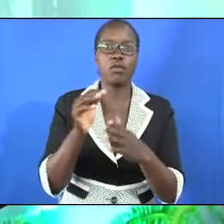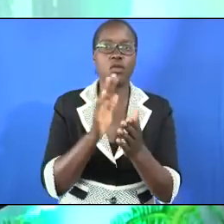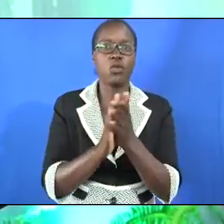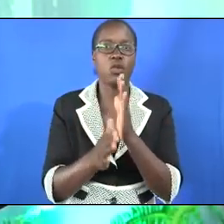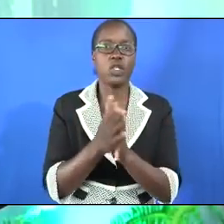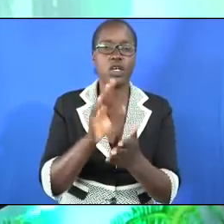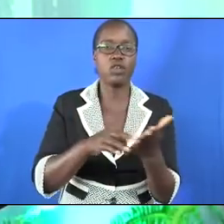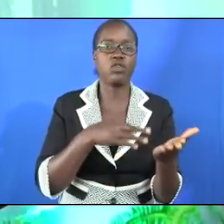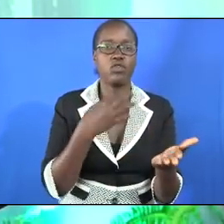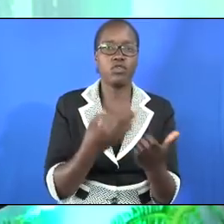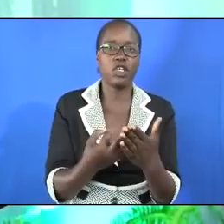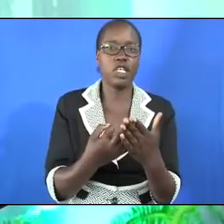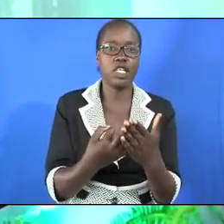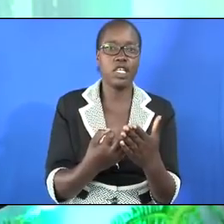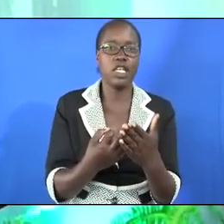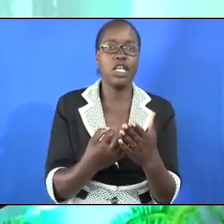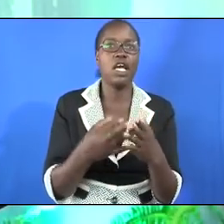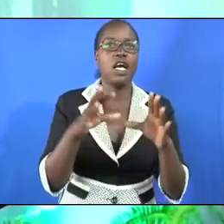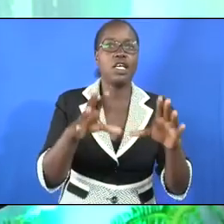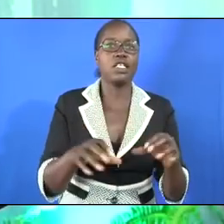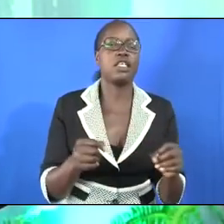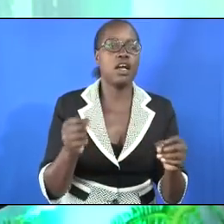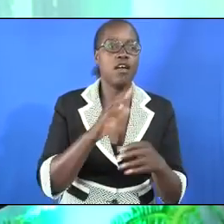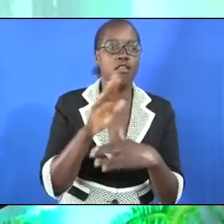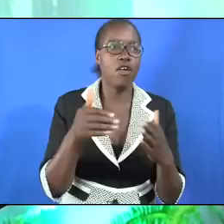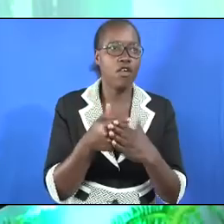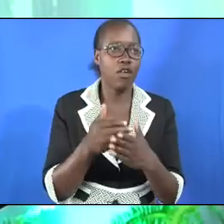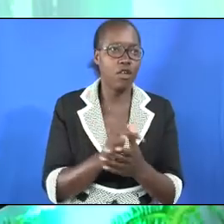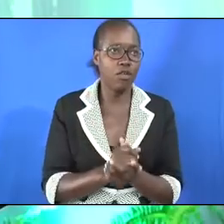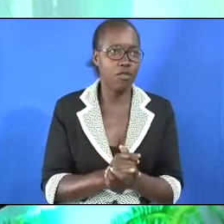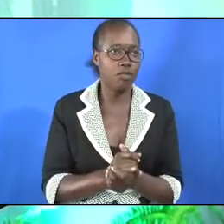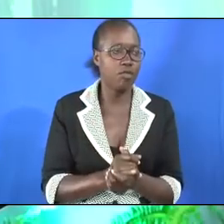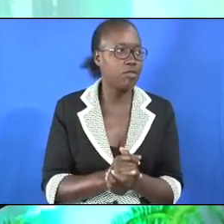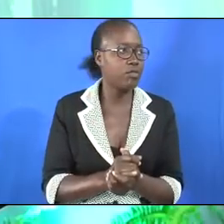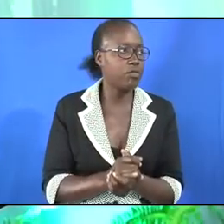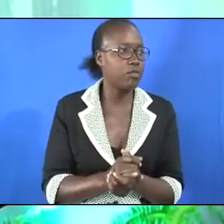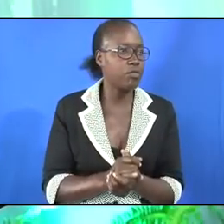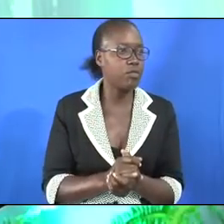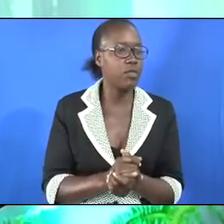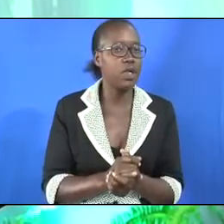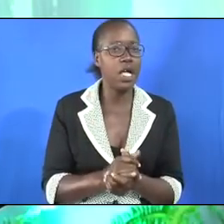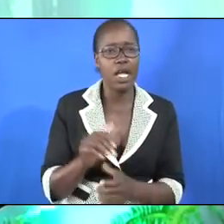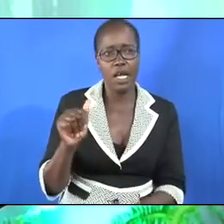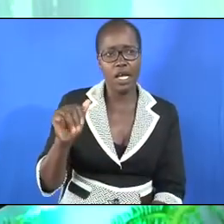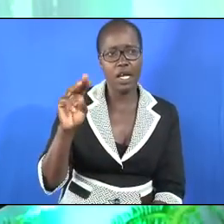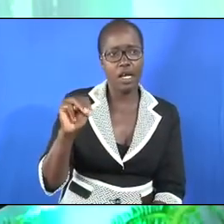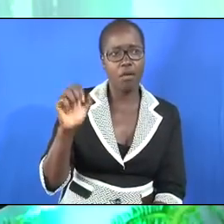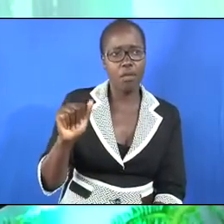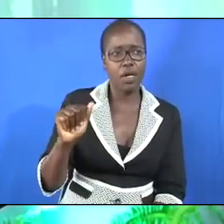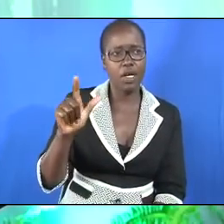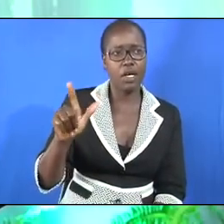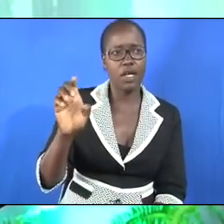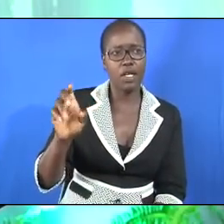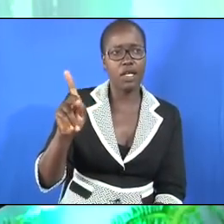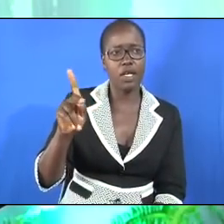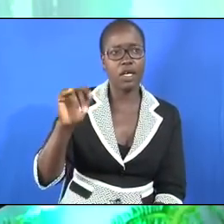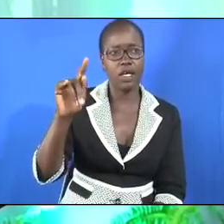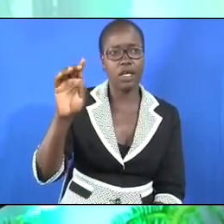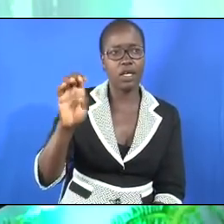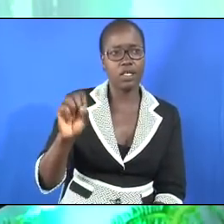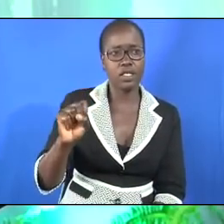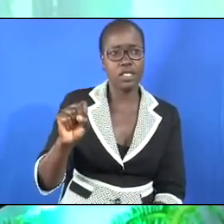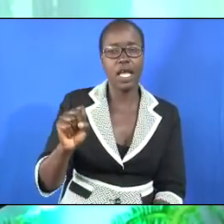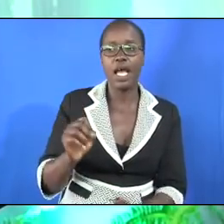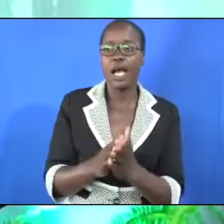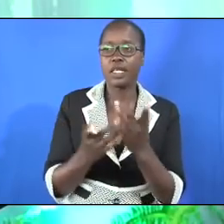them and without fail recover all. The Amalekites had attacked the children of Israel.